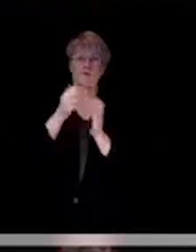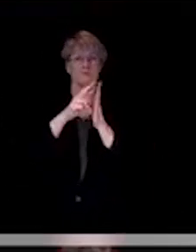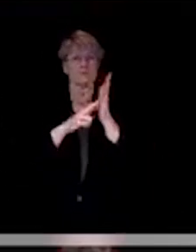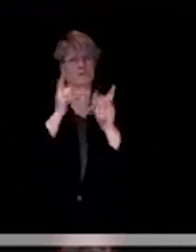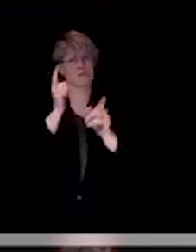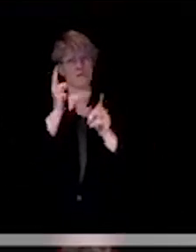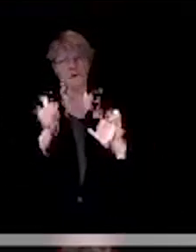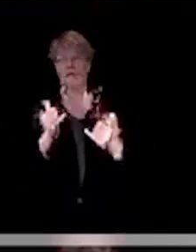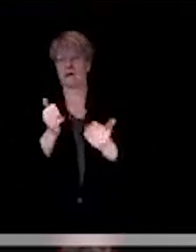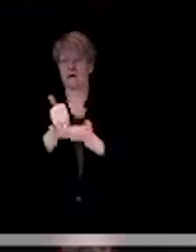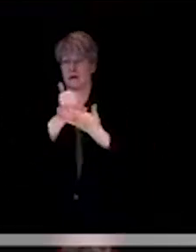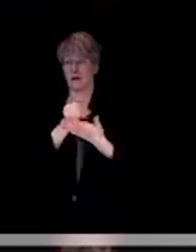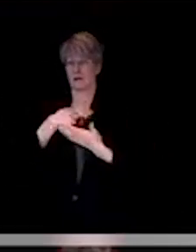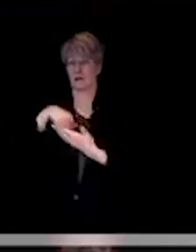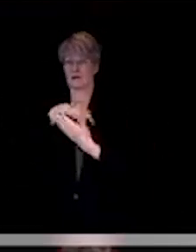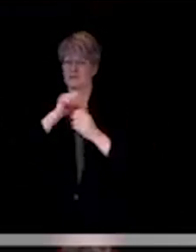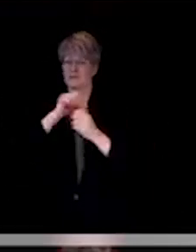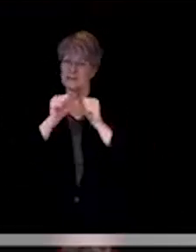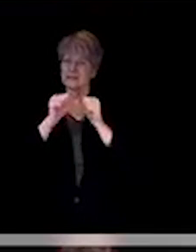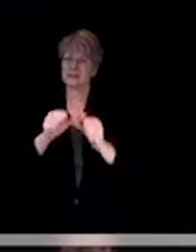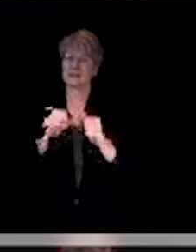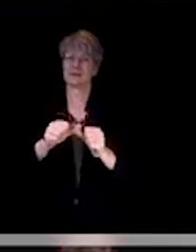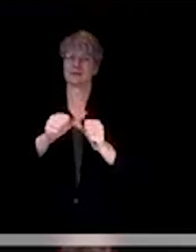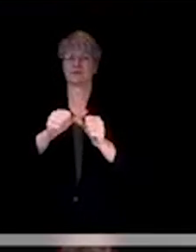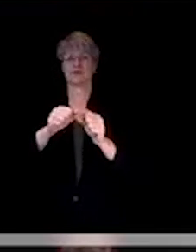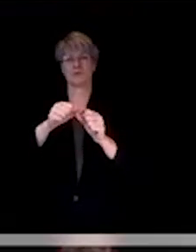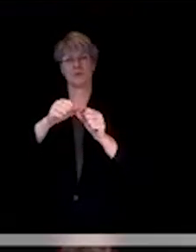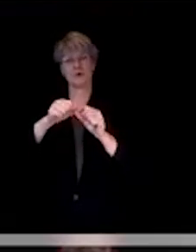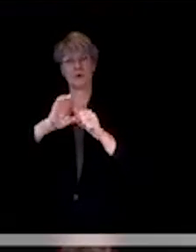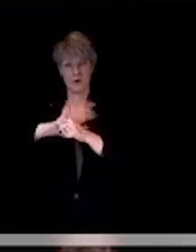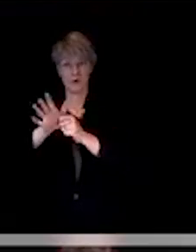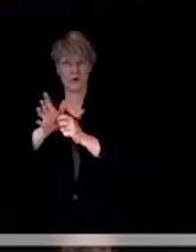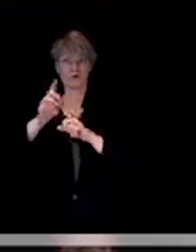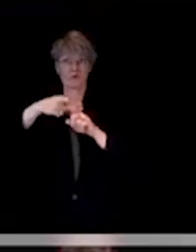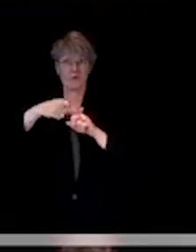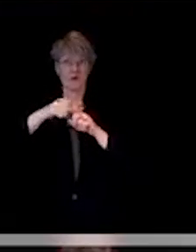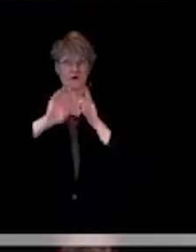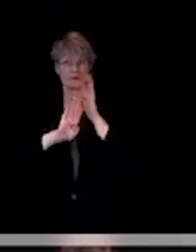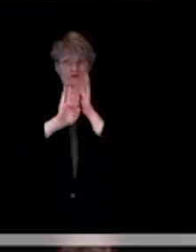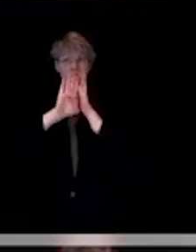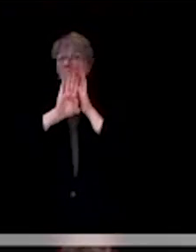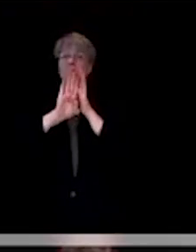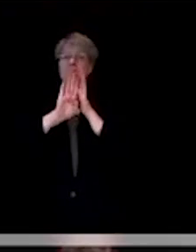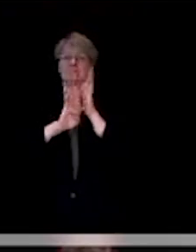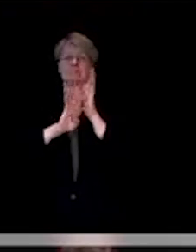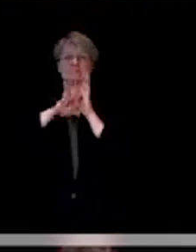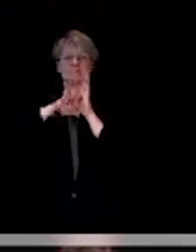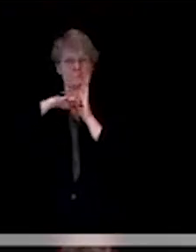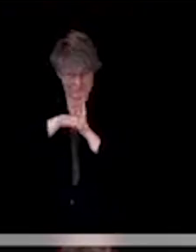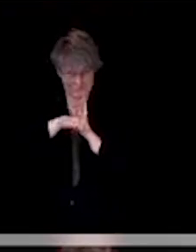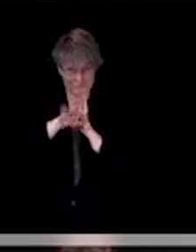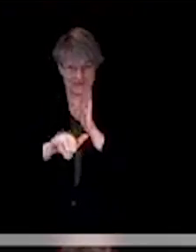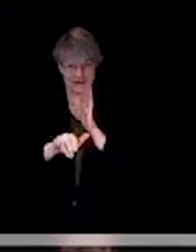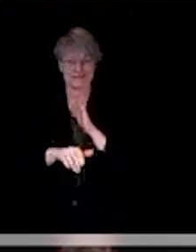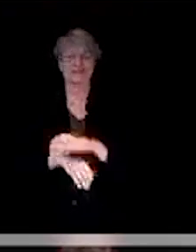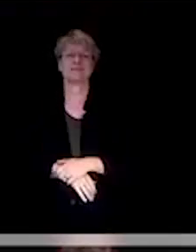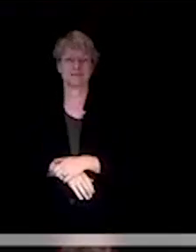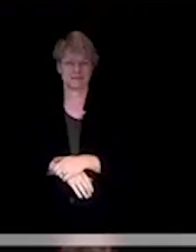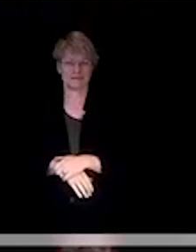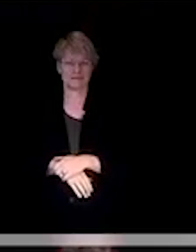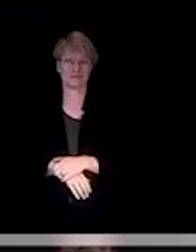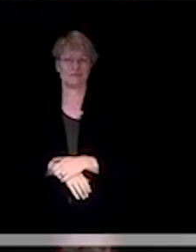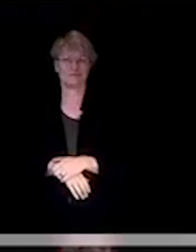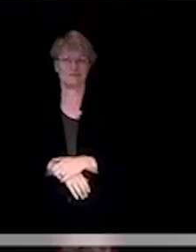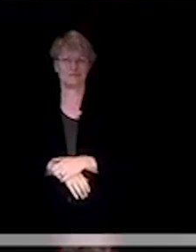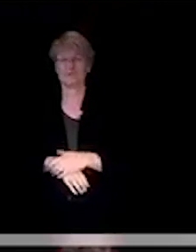this in a manageable level. And that's all of our role in this opening. So, if we're